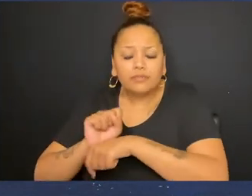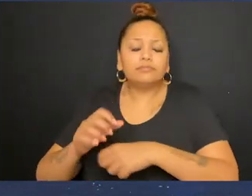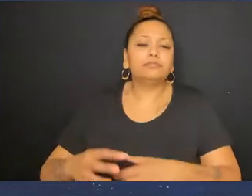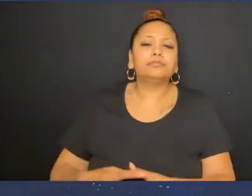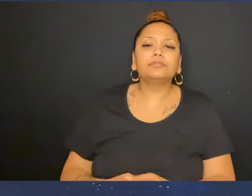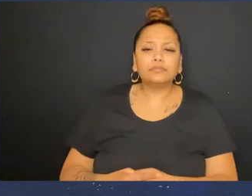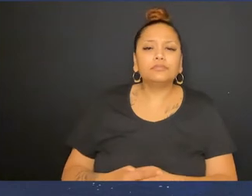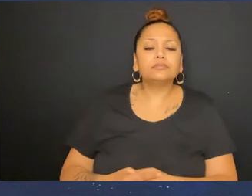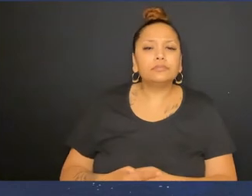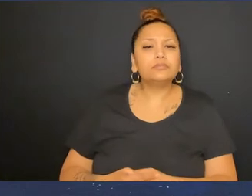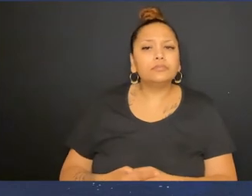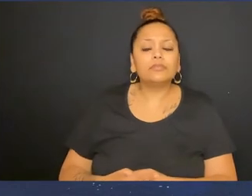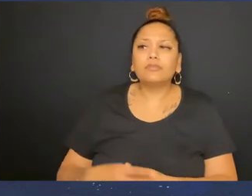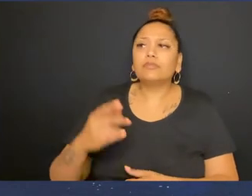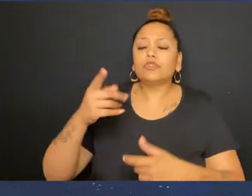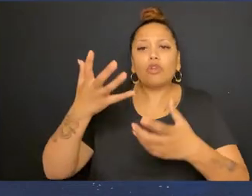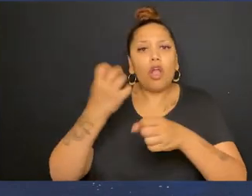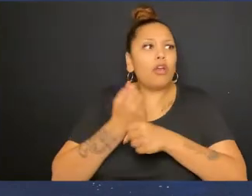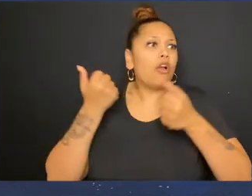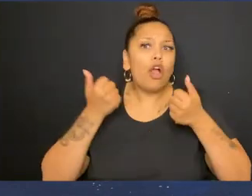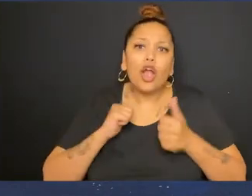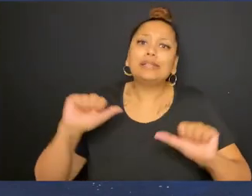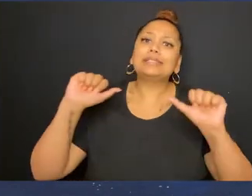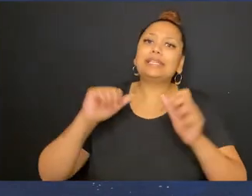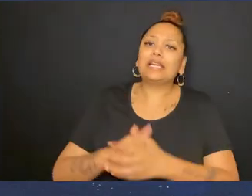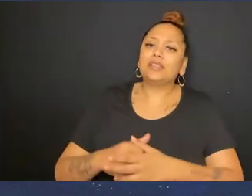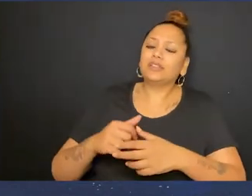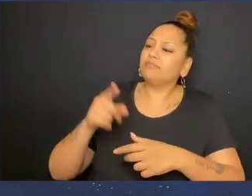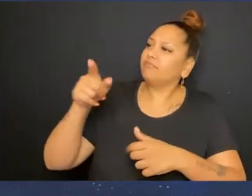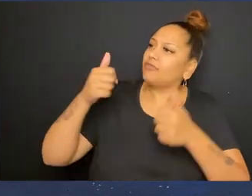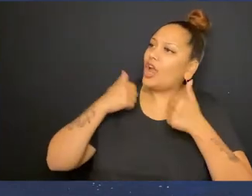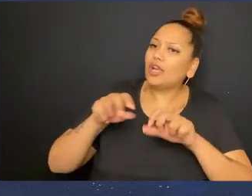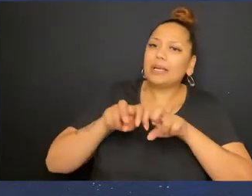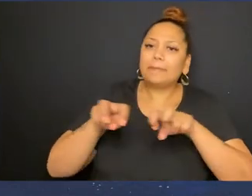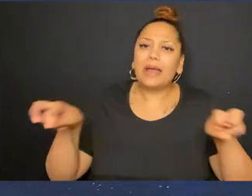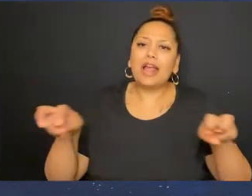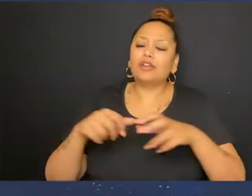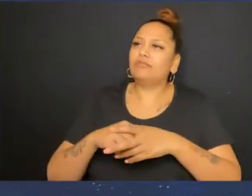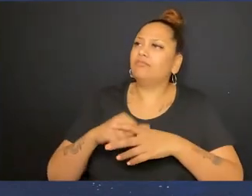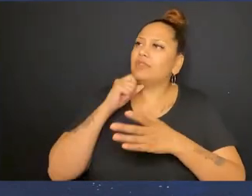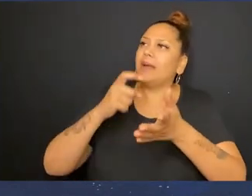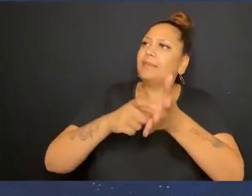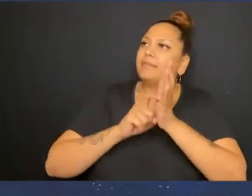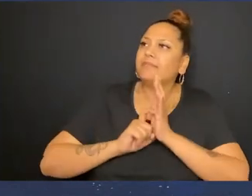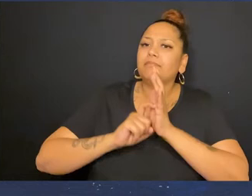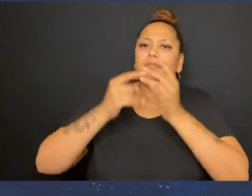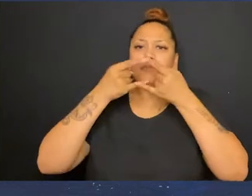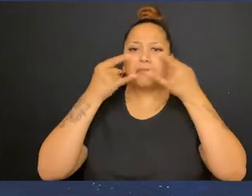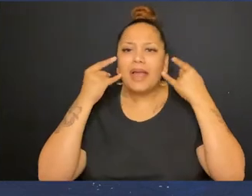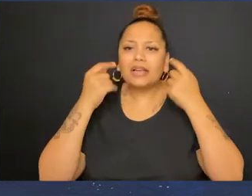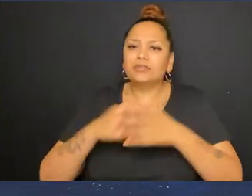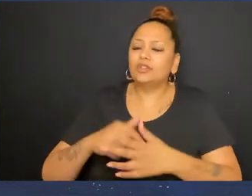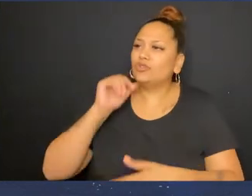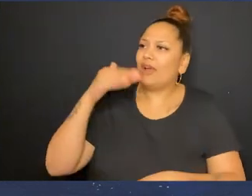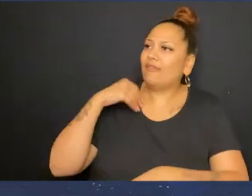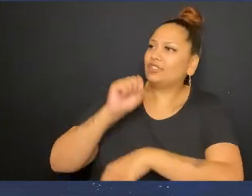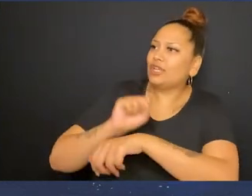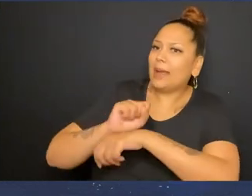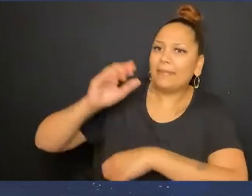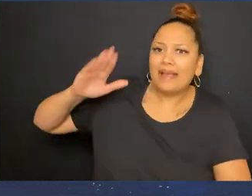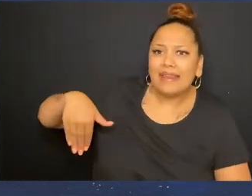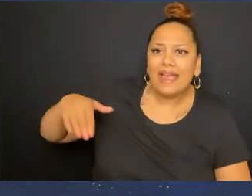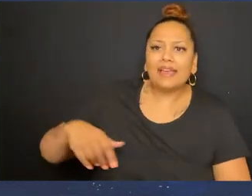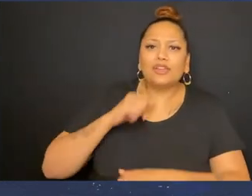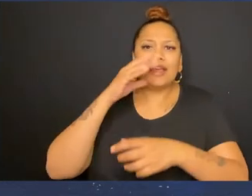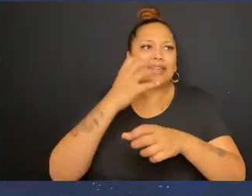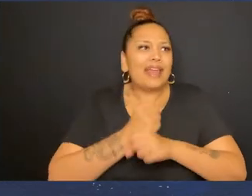Even to the point That if you get An audition And the audition Panel isn't Enforcing masks You don't even Have that job yet You're not